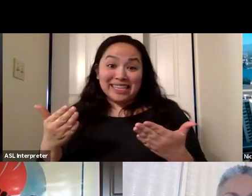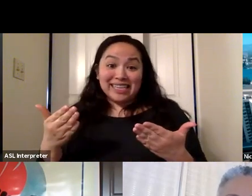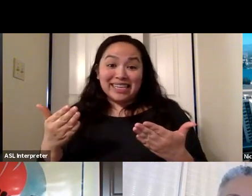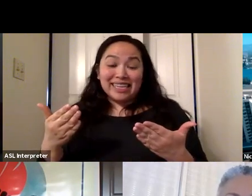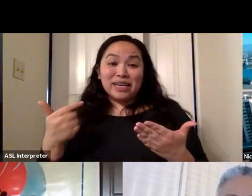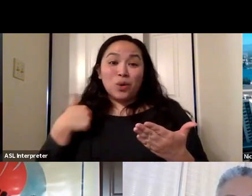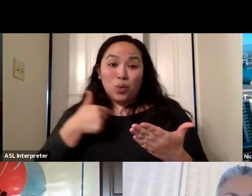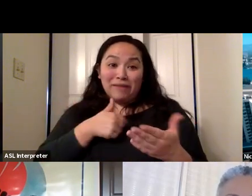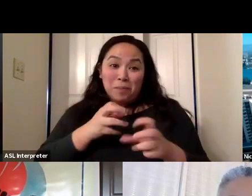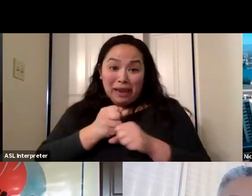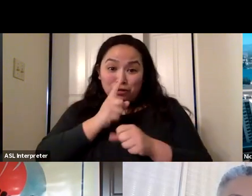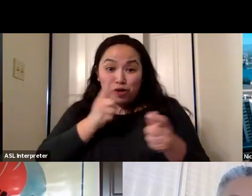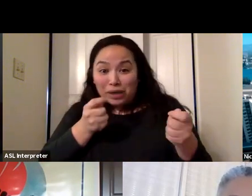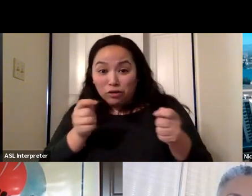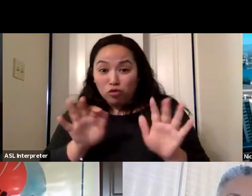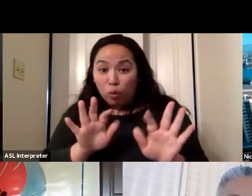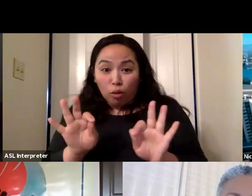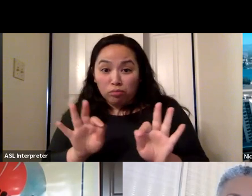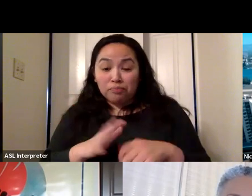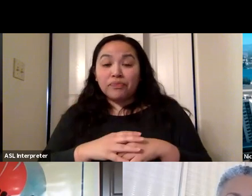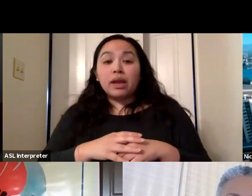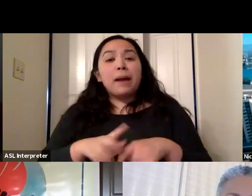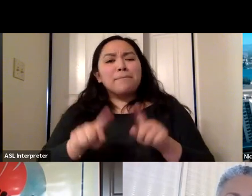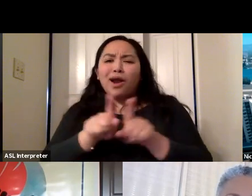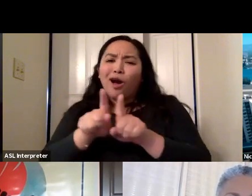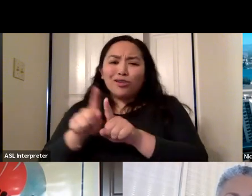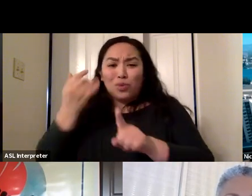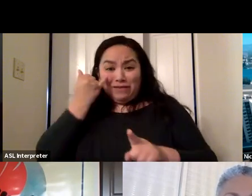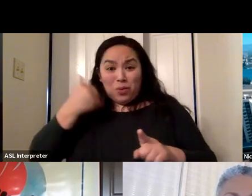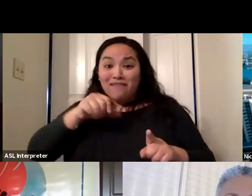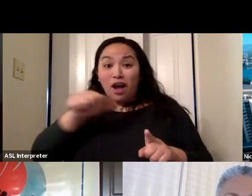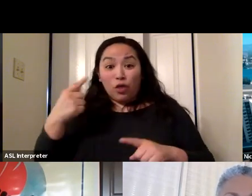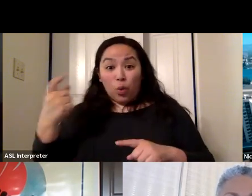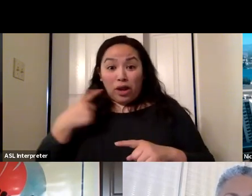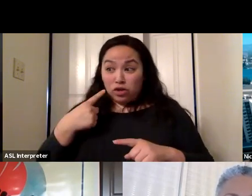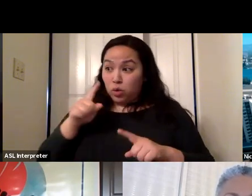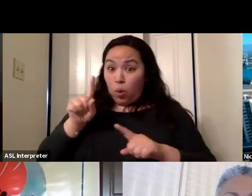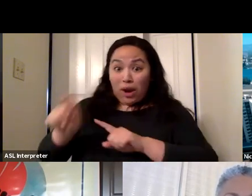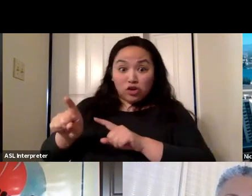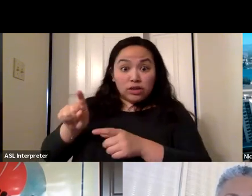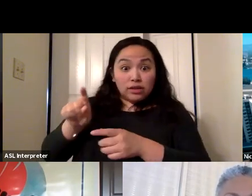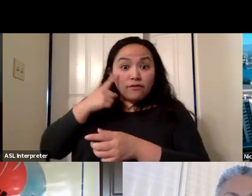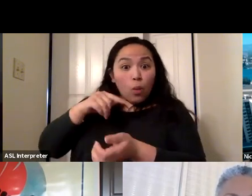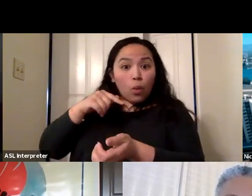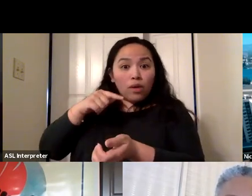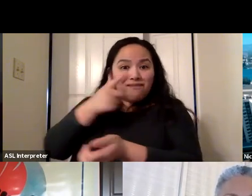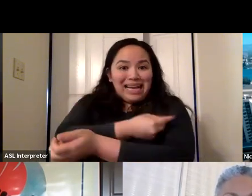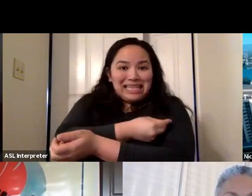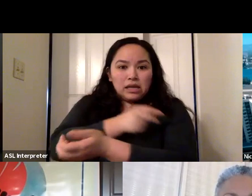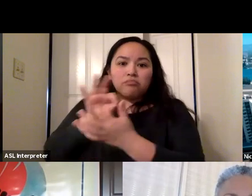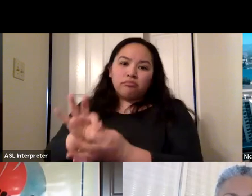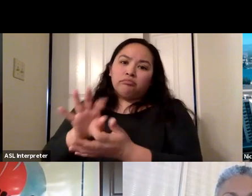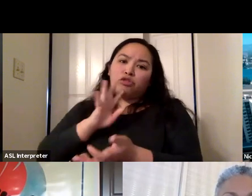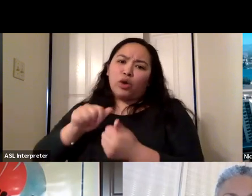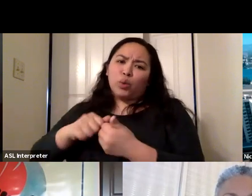controlled in general. But certainly if there's questions about the vaccine, that's the perfect person to talk to the vast, vast